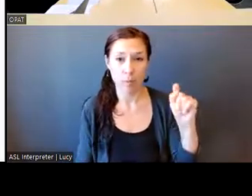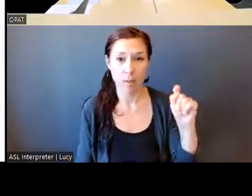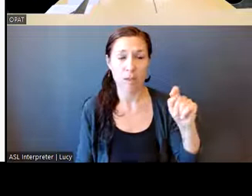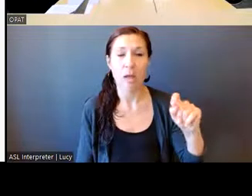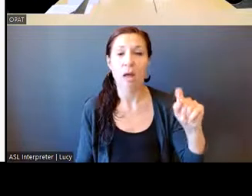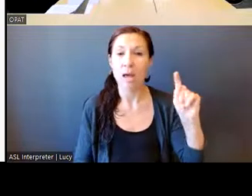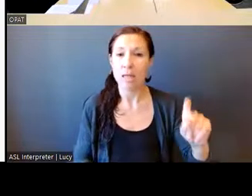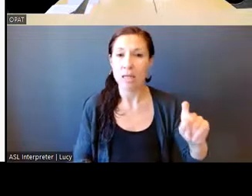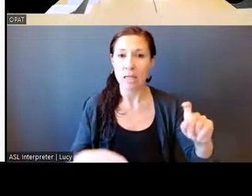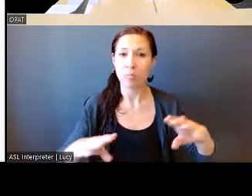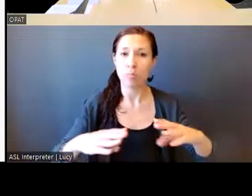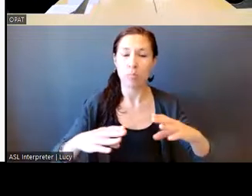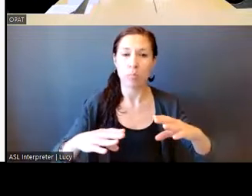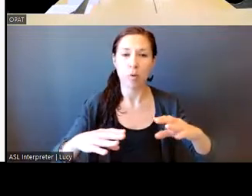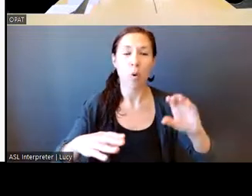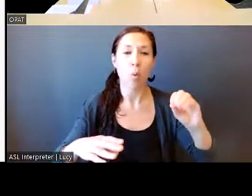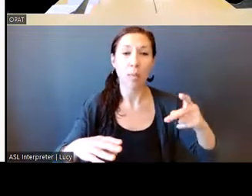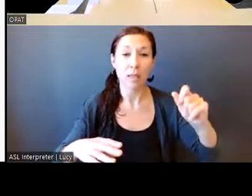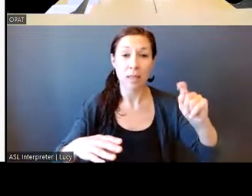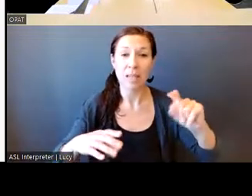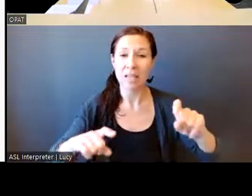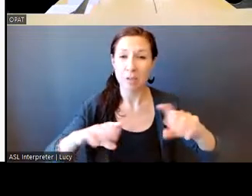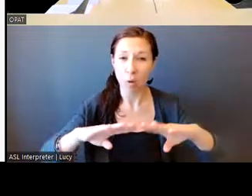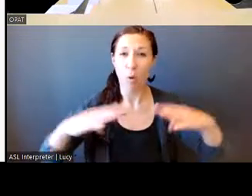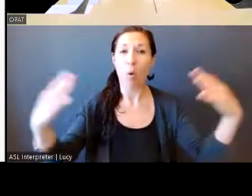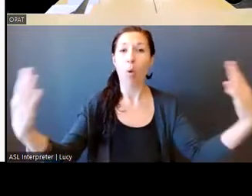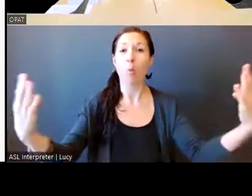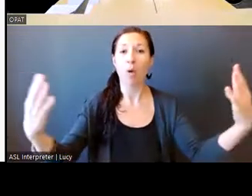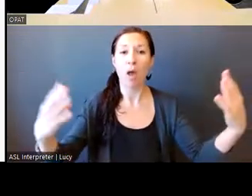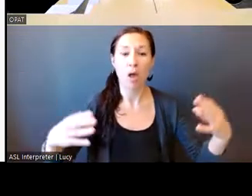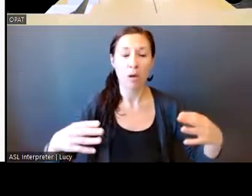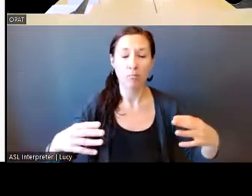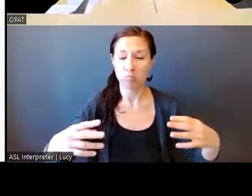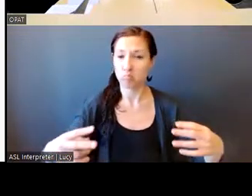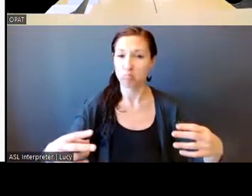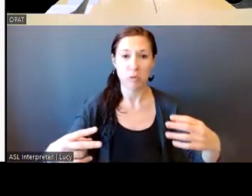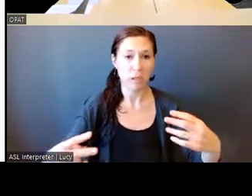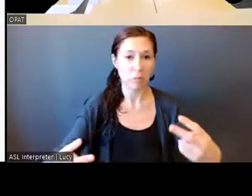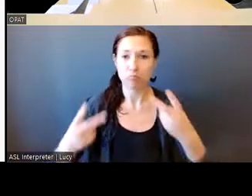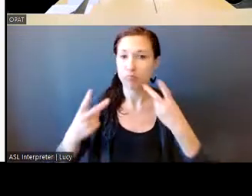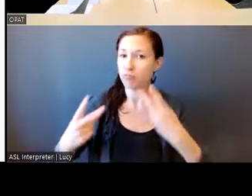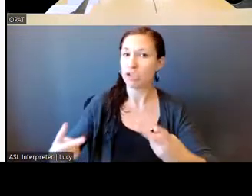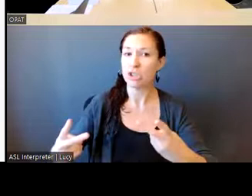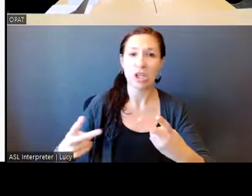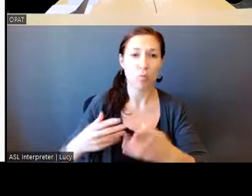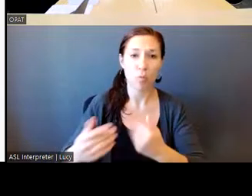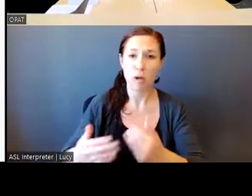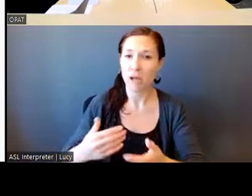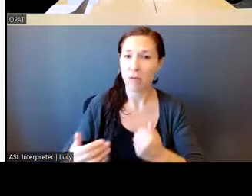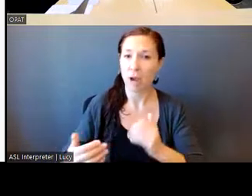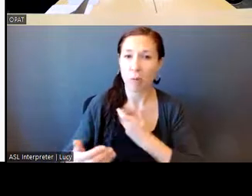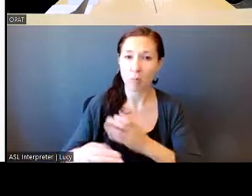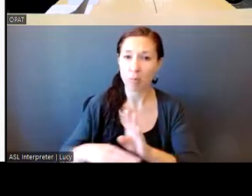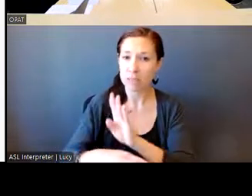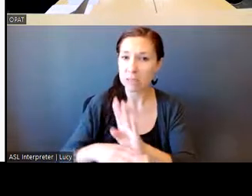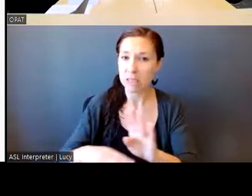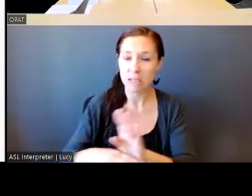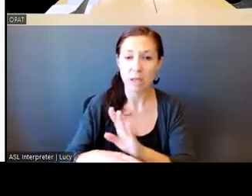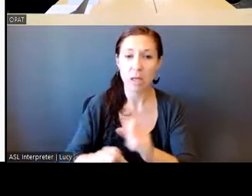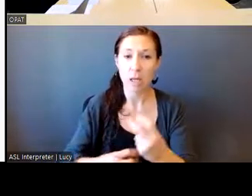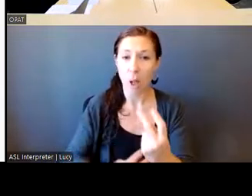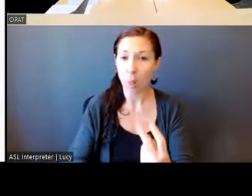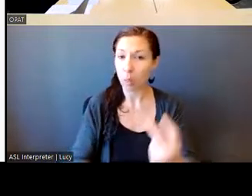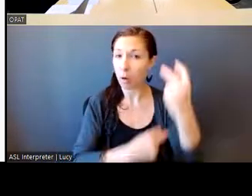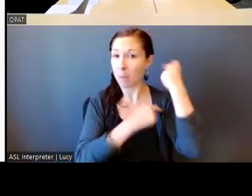doing just that. Um, so in that, on our website, you can find annual reports. You can do a look back and a look forward. So it